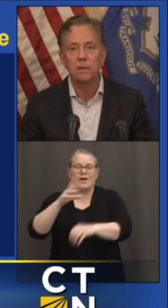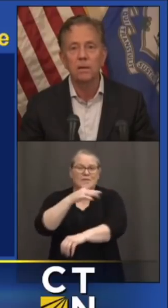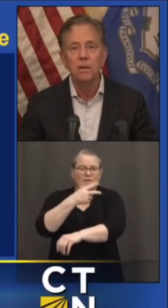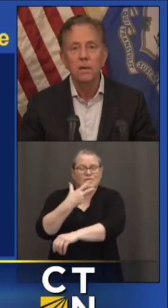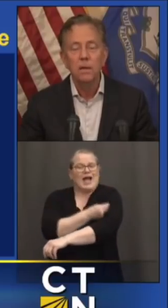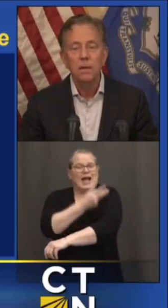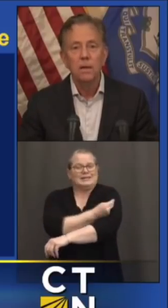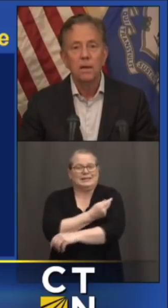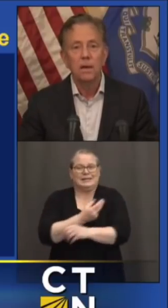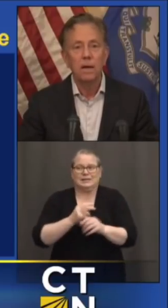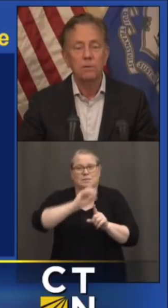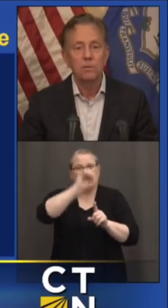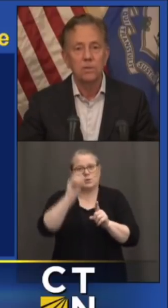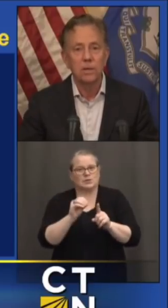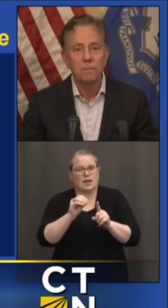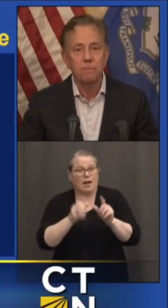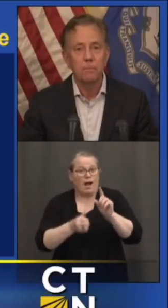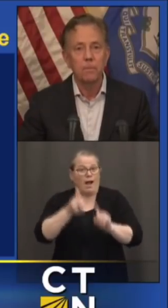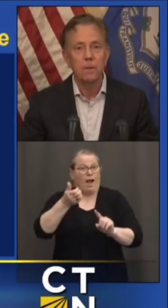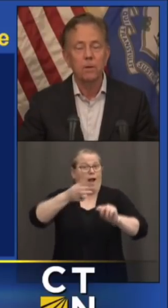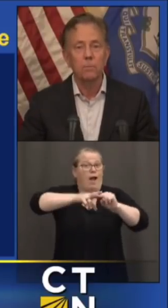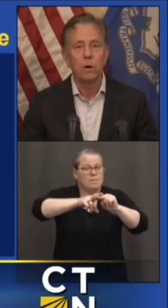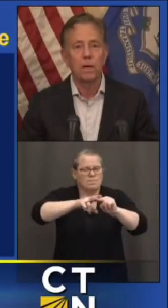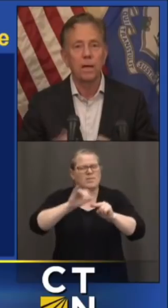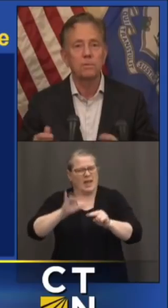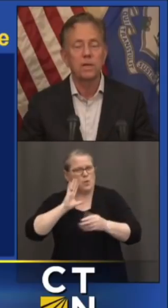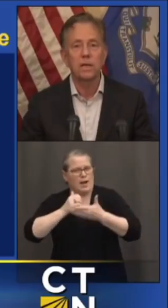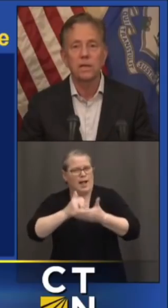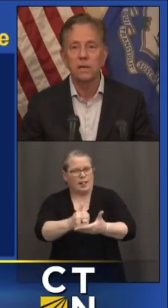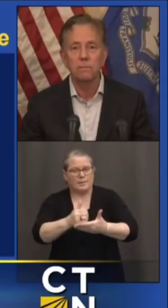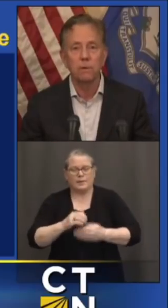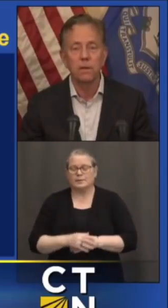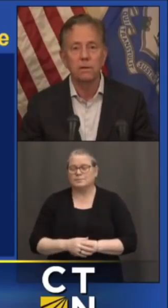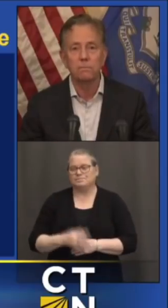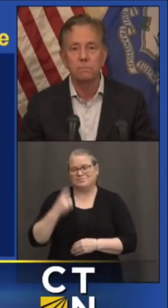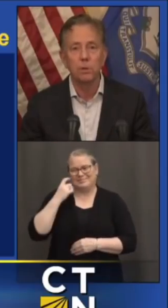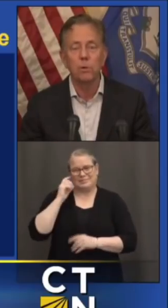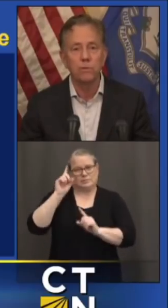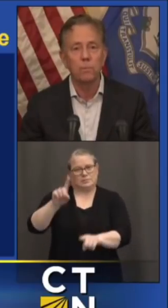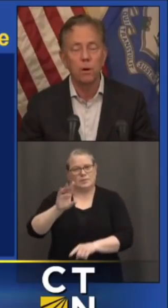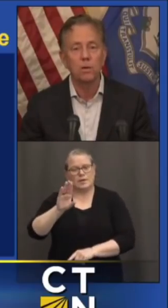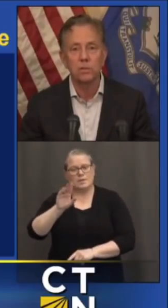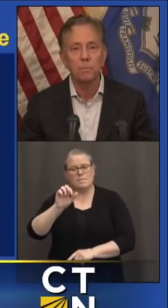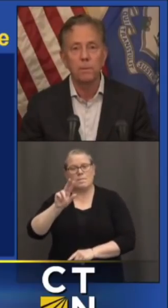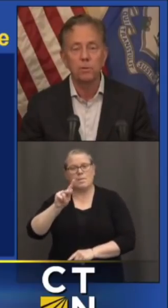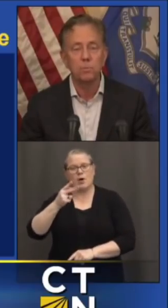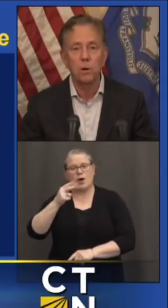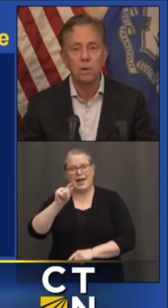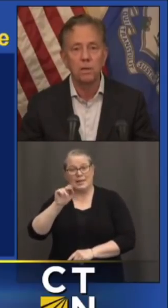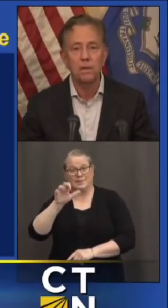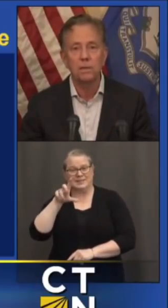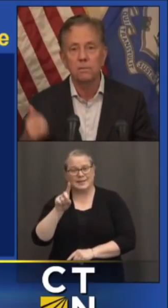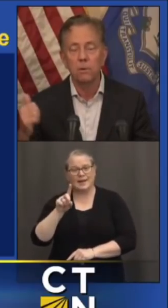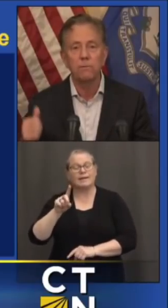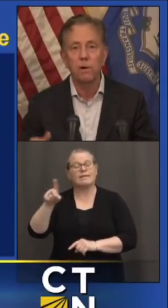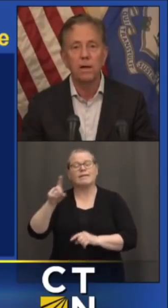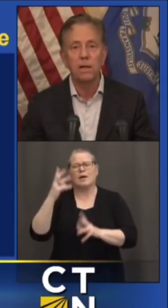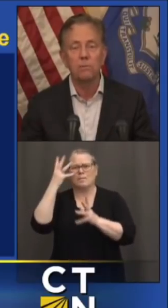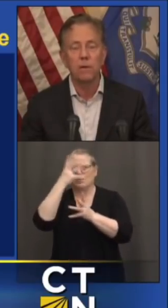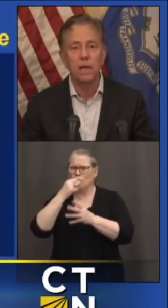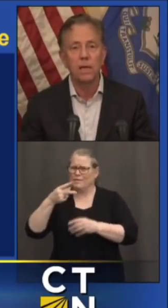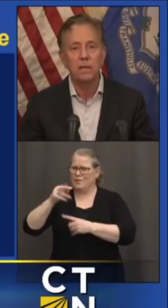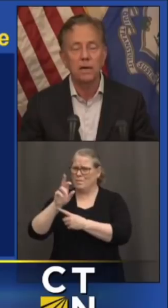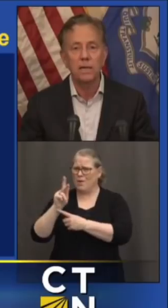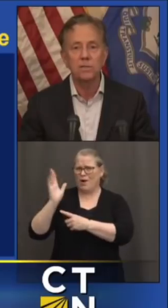going to make? I was in Bark Hempstead at one of their beautiful parks, the People's Park, on